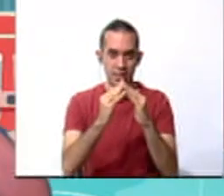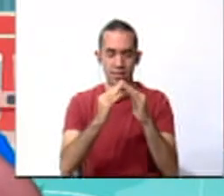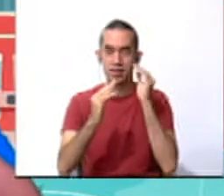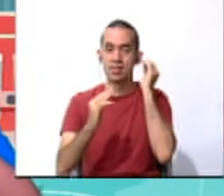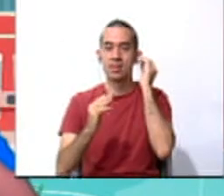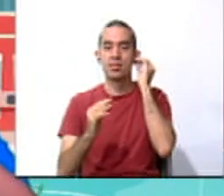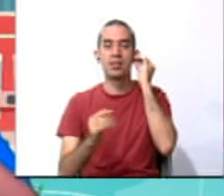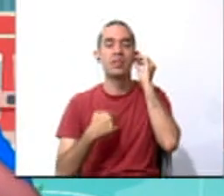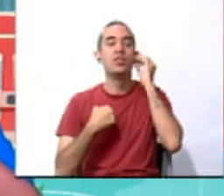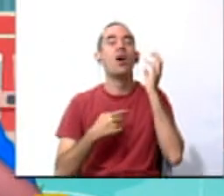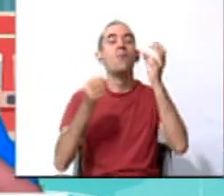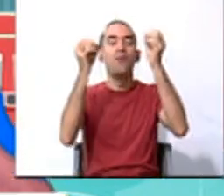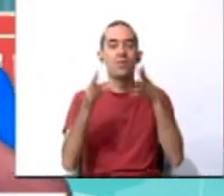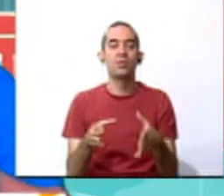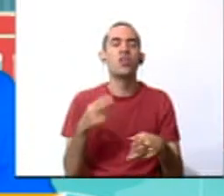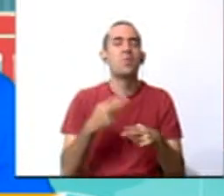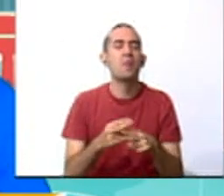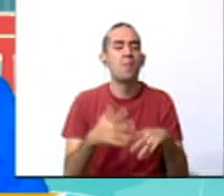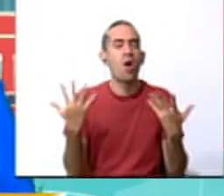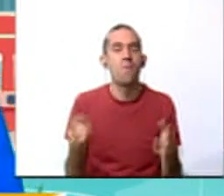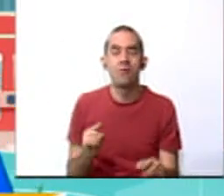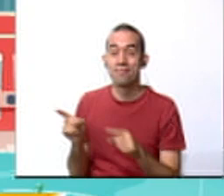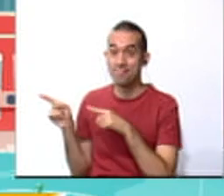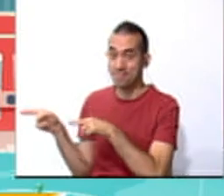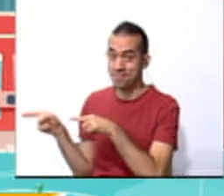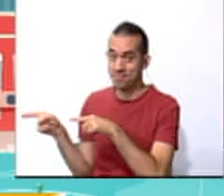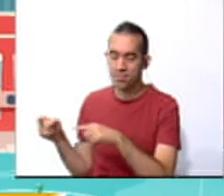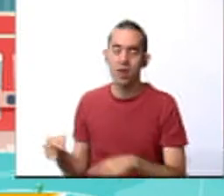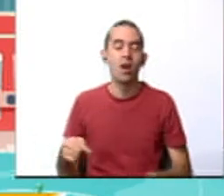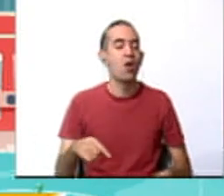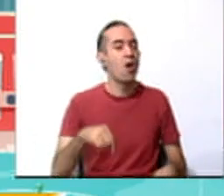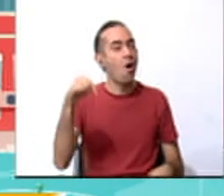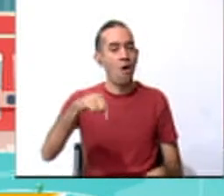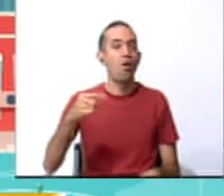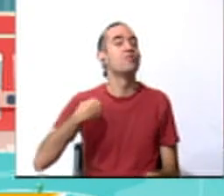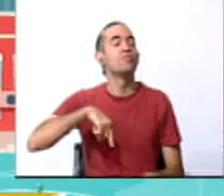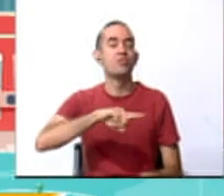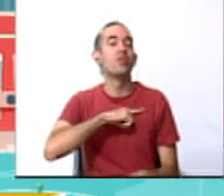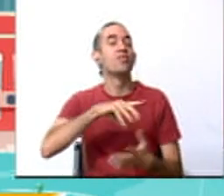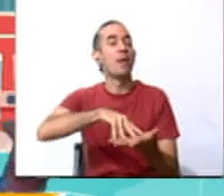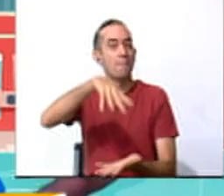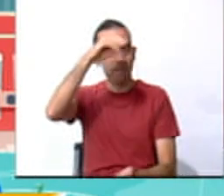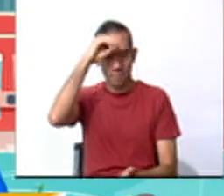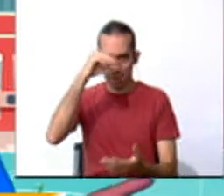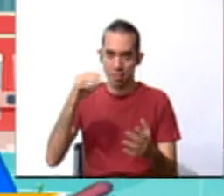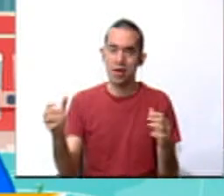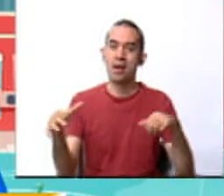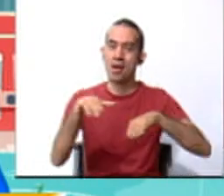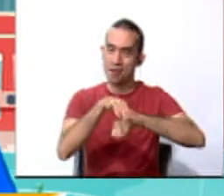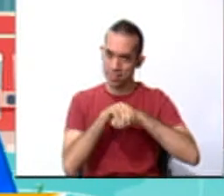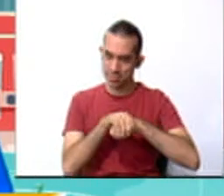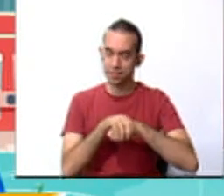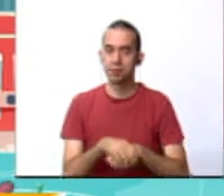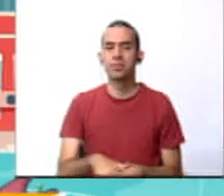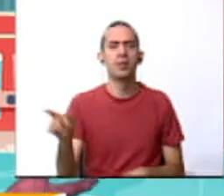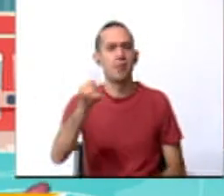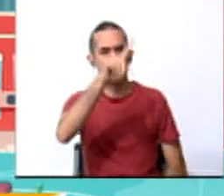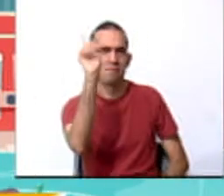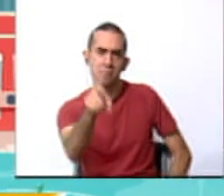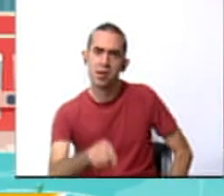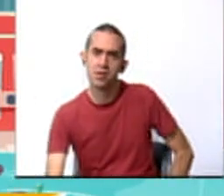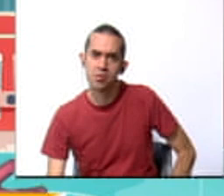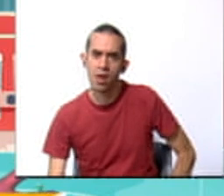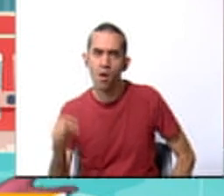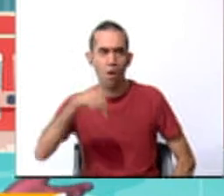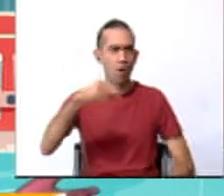I'm teacher Graven and you are going to learn English today with me. Now one question for you. What